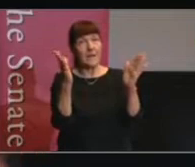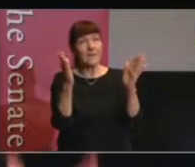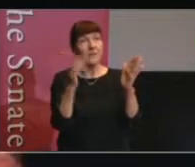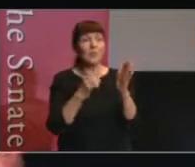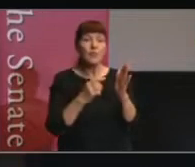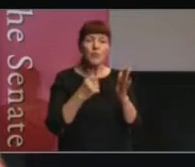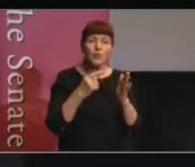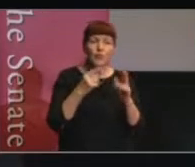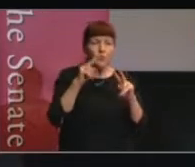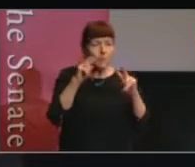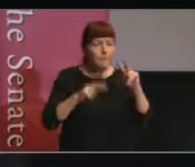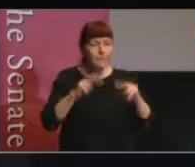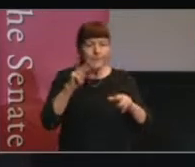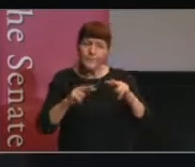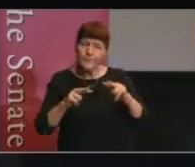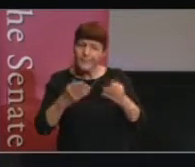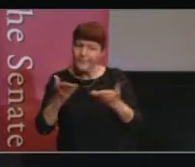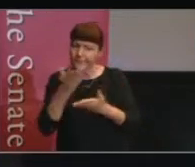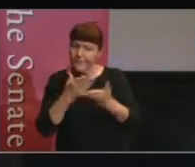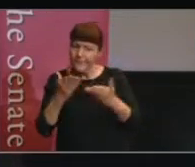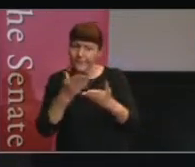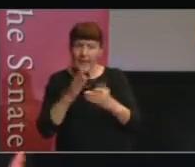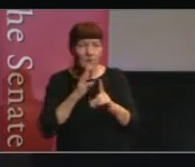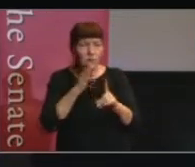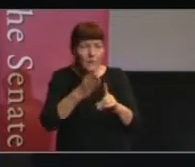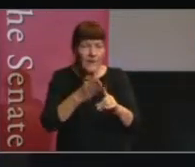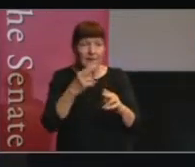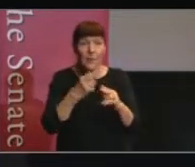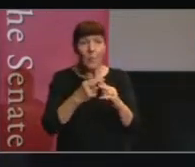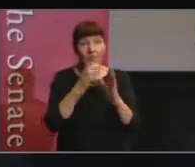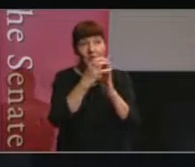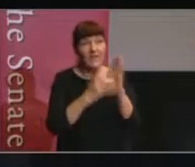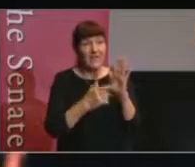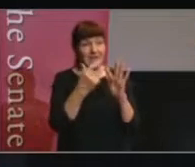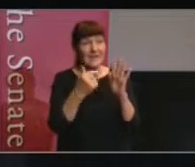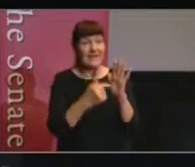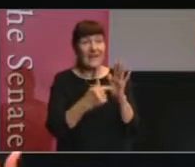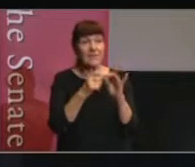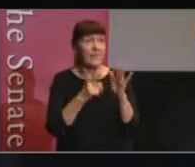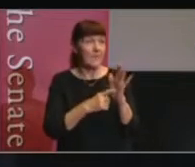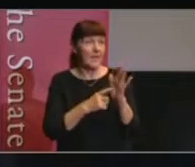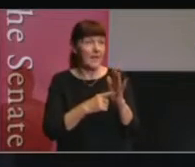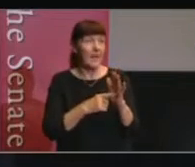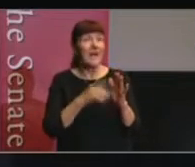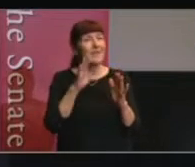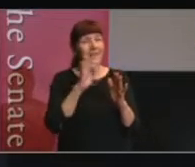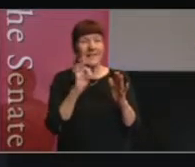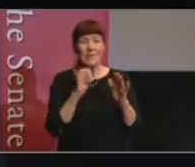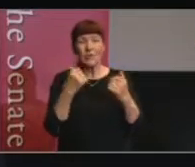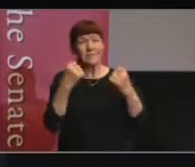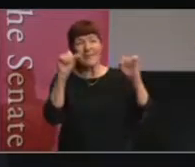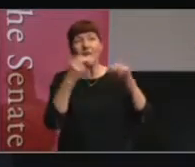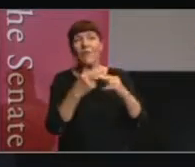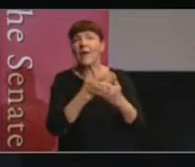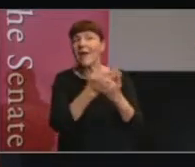interact really quickly and directly with the text of the bill. This isn't going to work for everyone. This it's